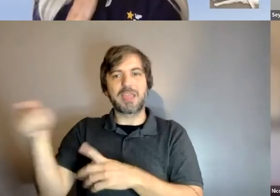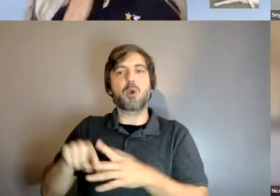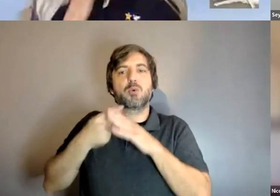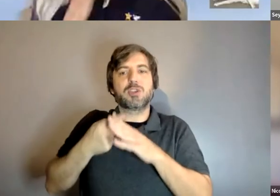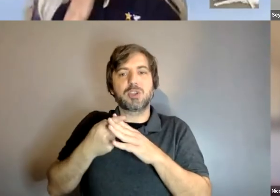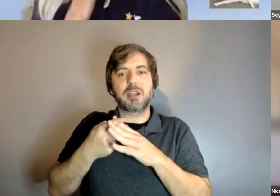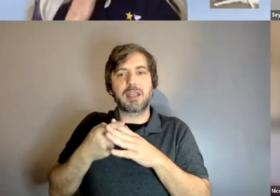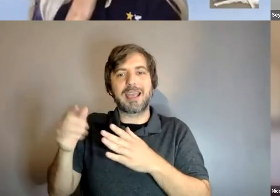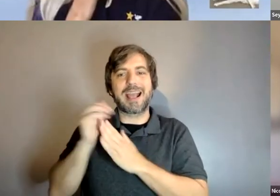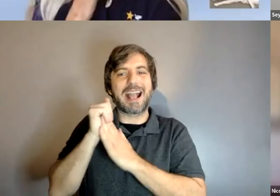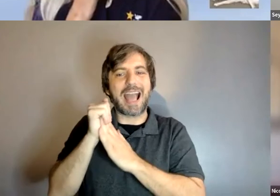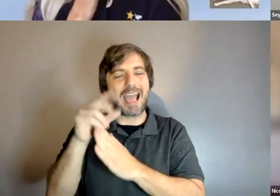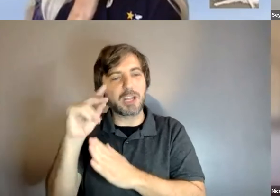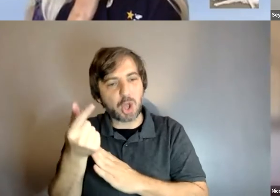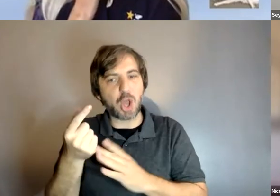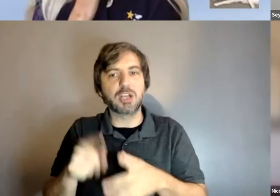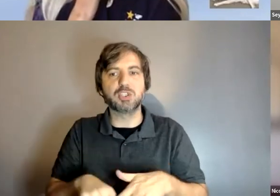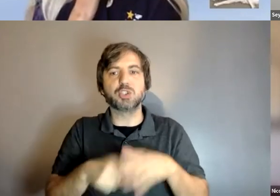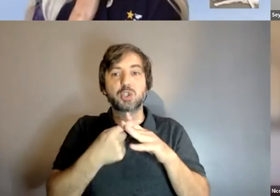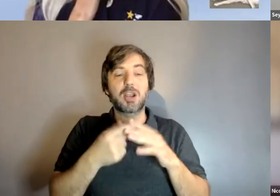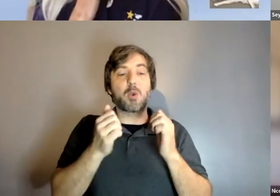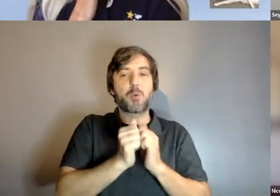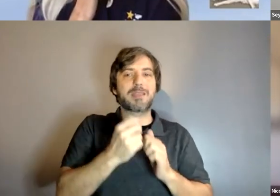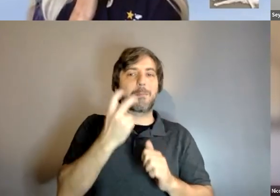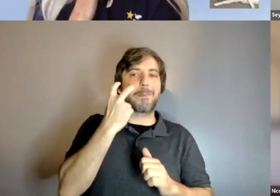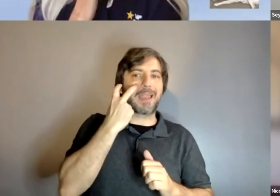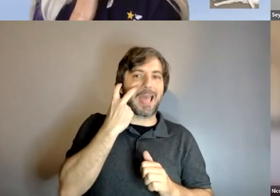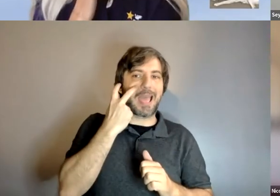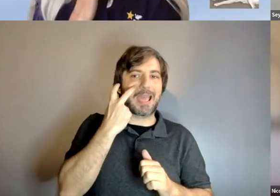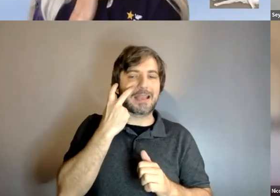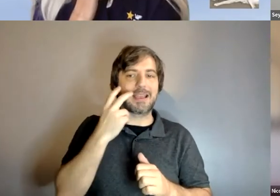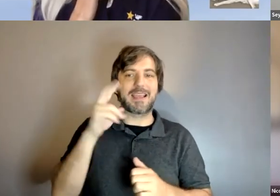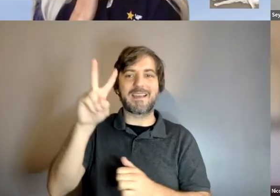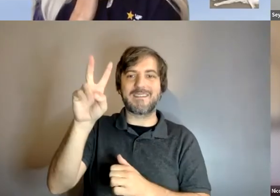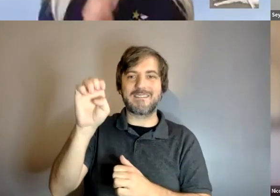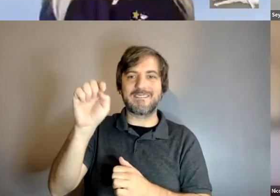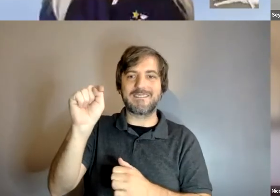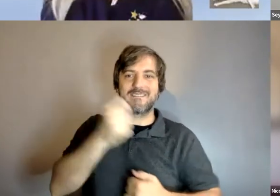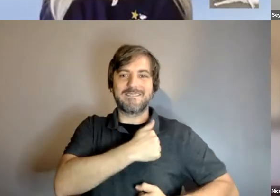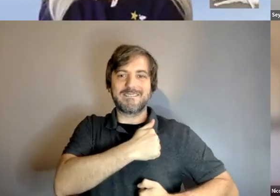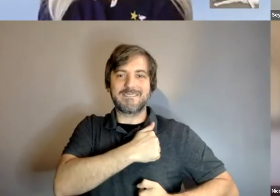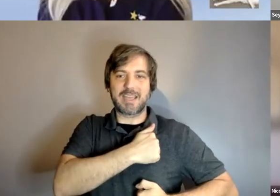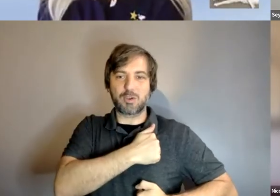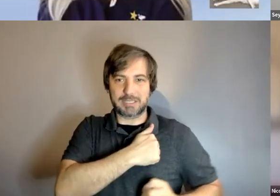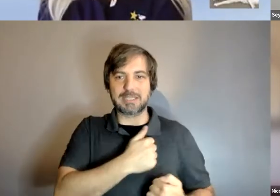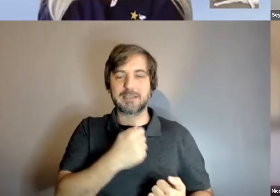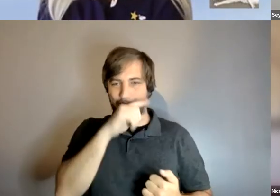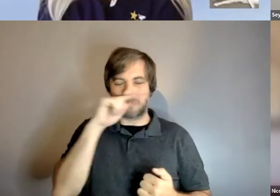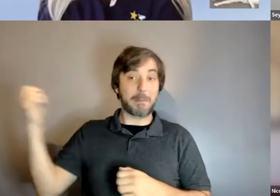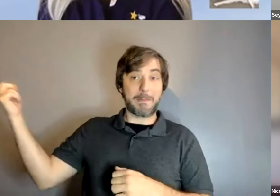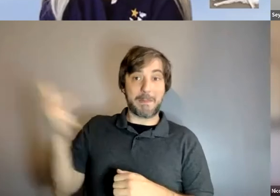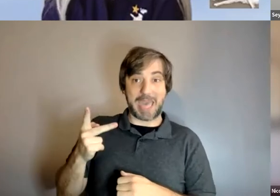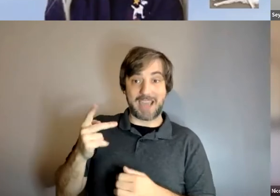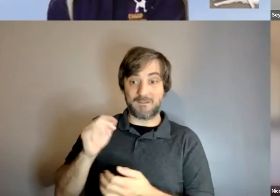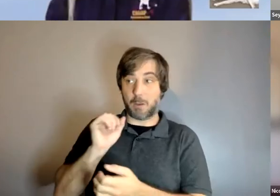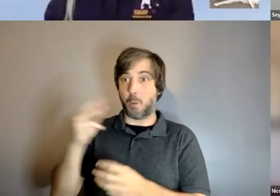guide dogs were actually started with blind veterans um so um when they came back from the war and then they were they became